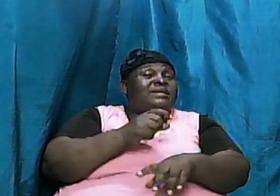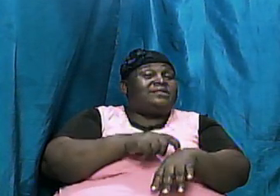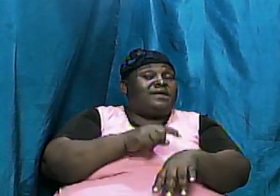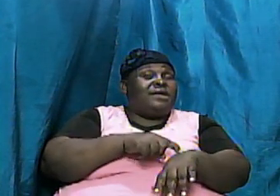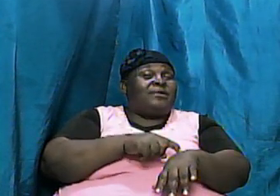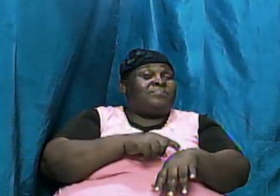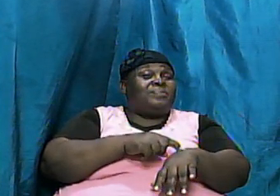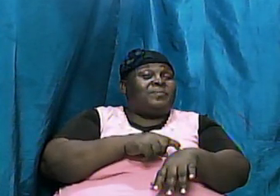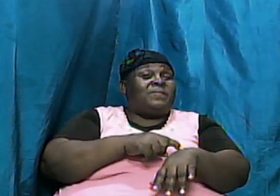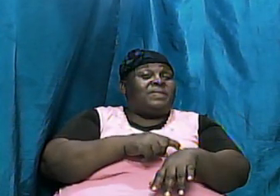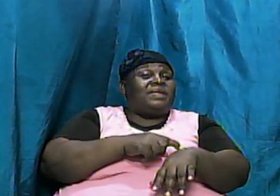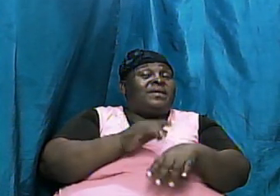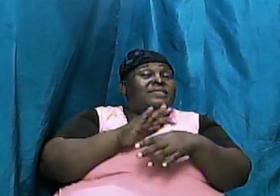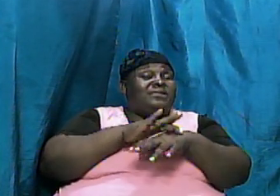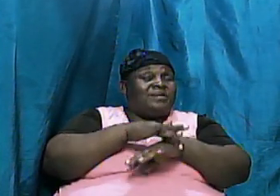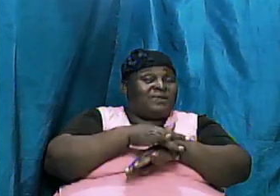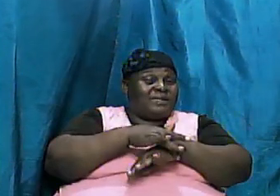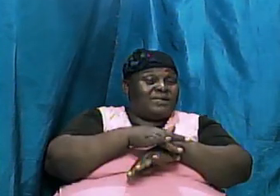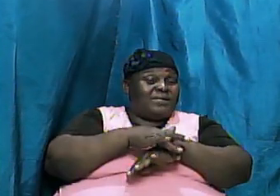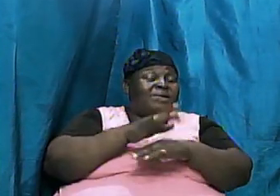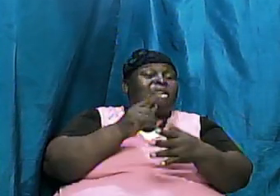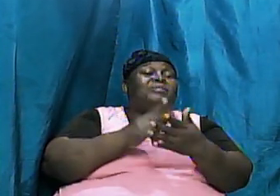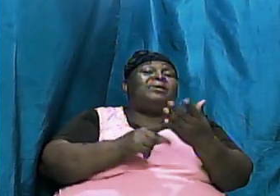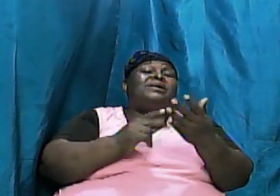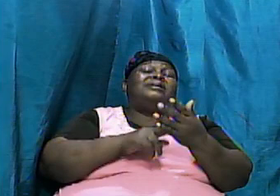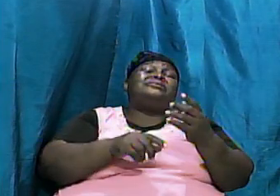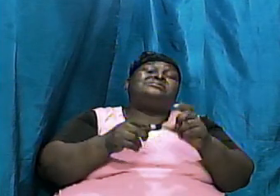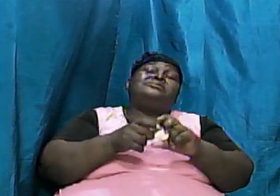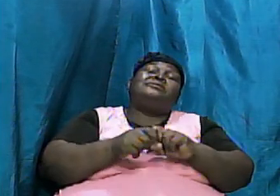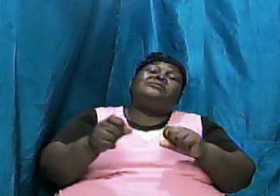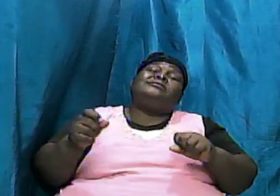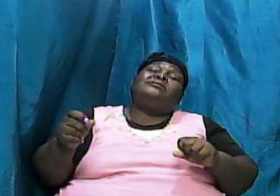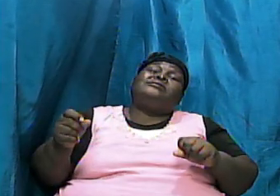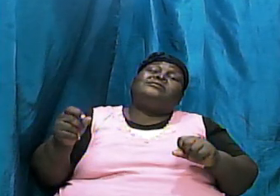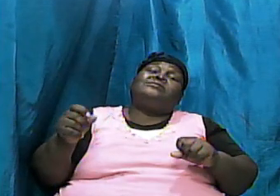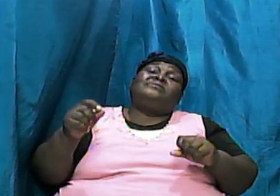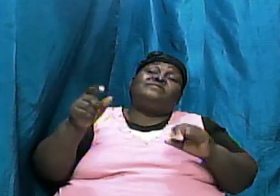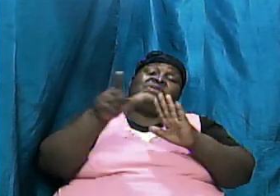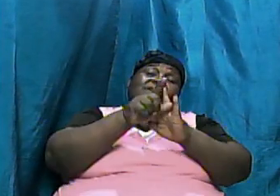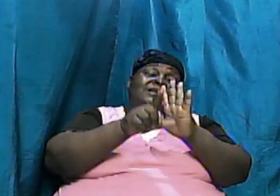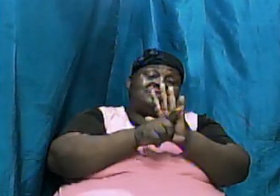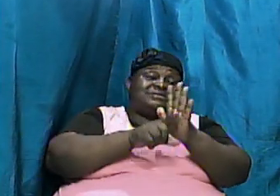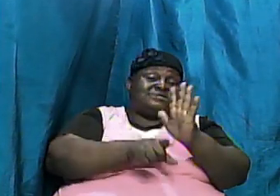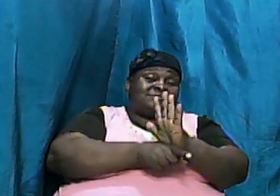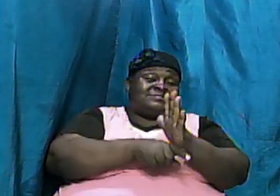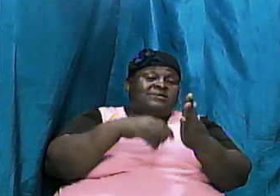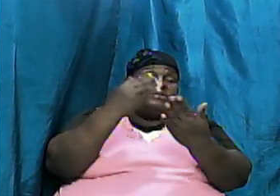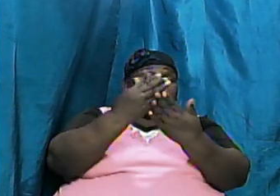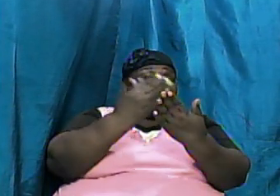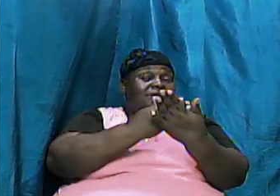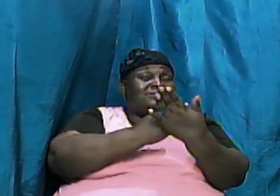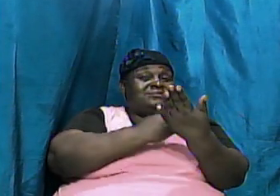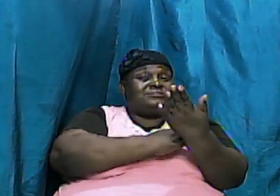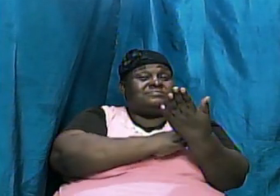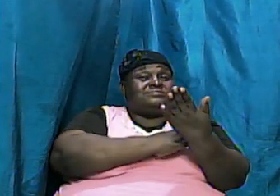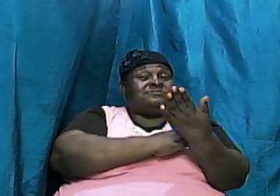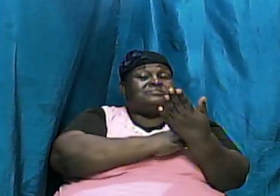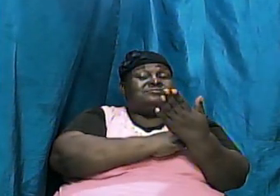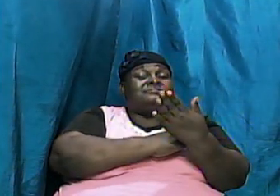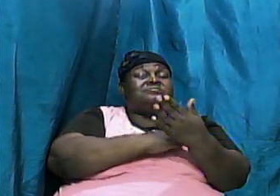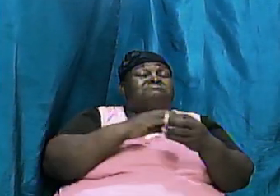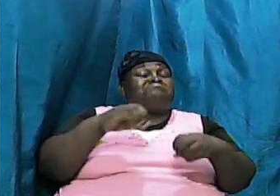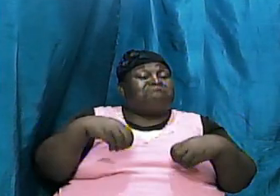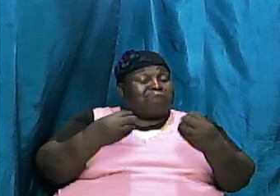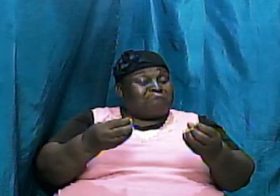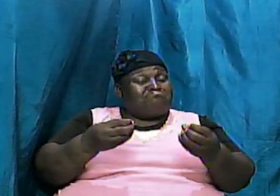at the early parts of the lesson just to give us a little background